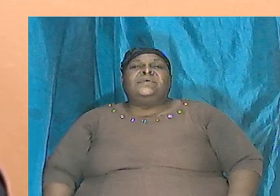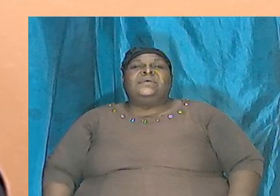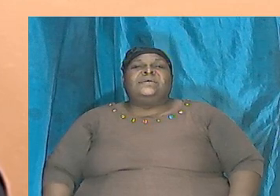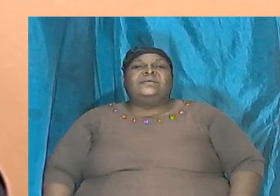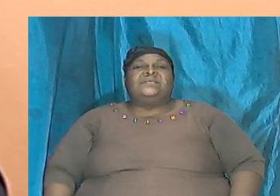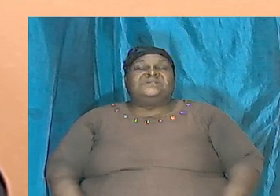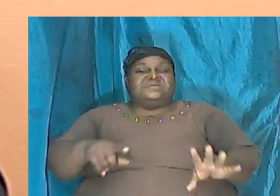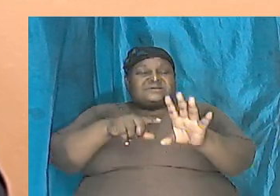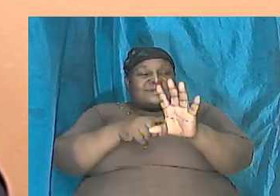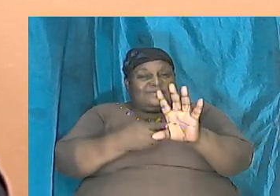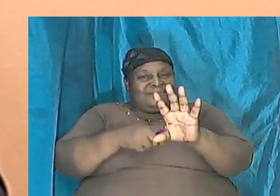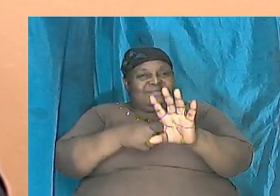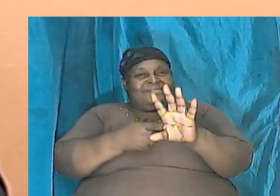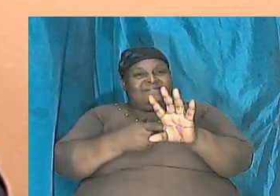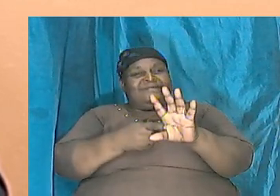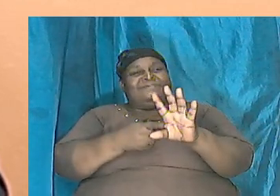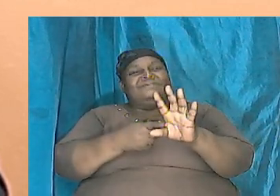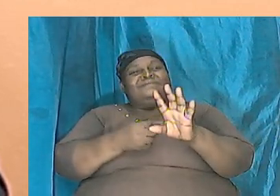us start